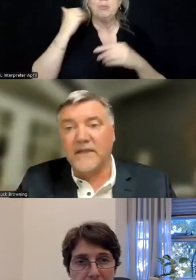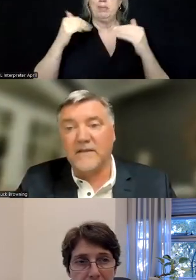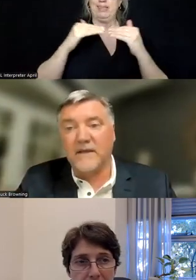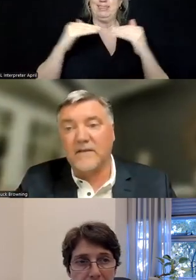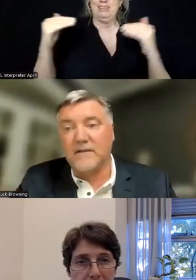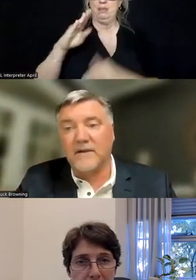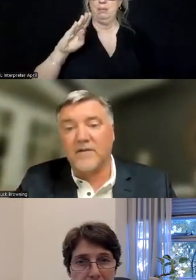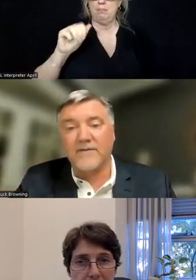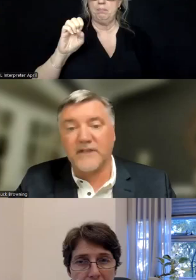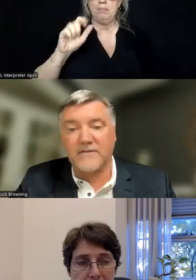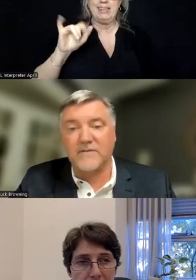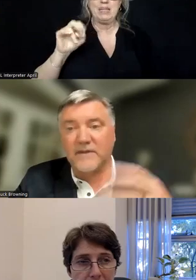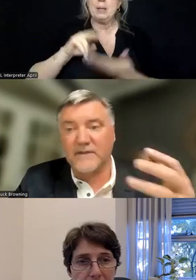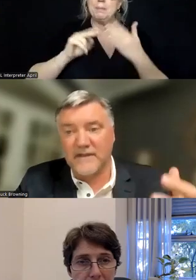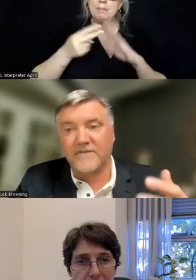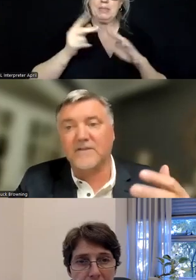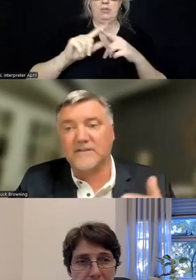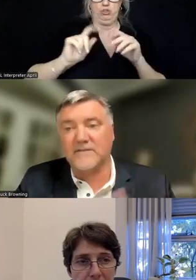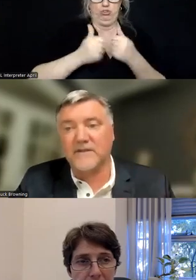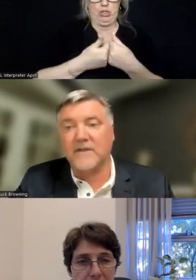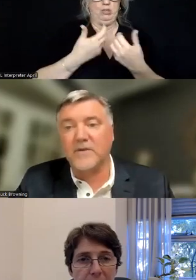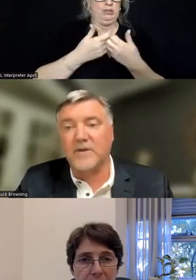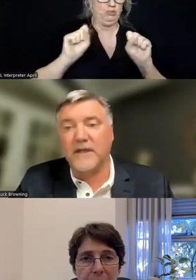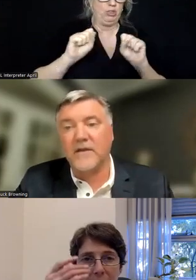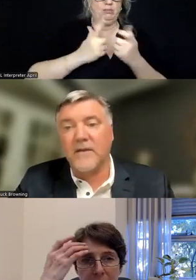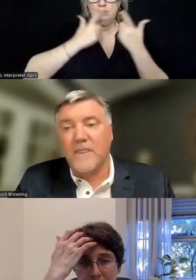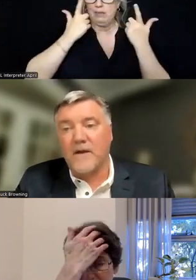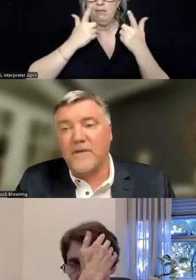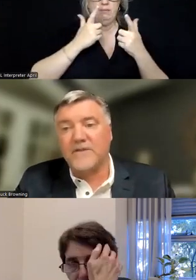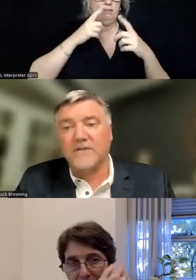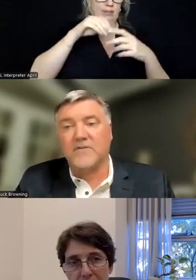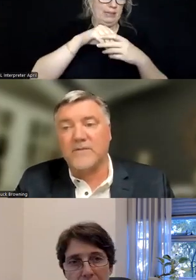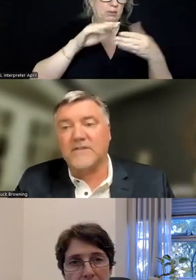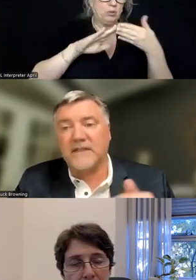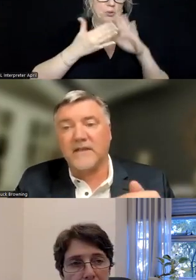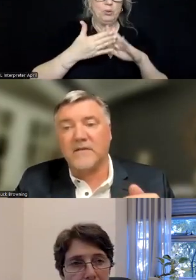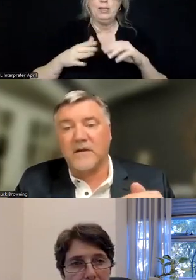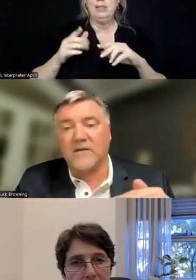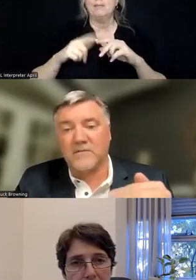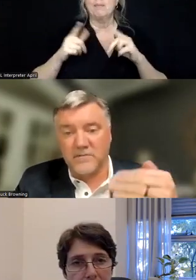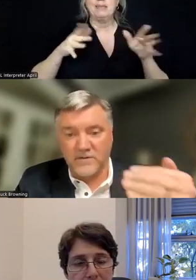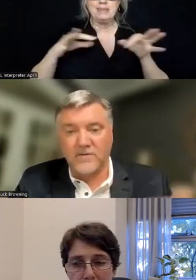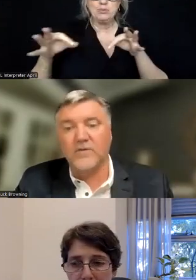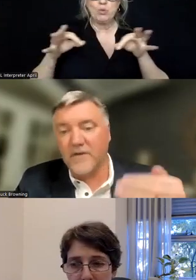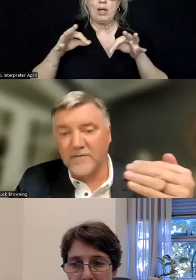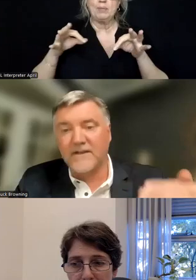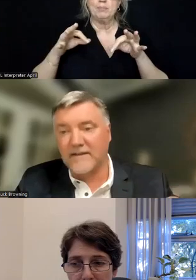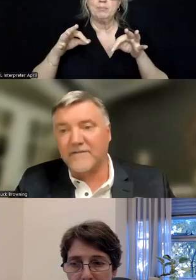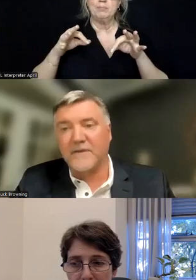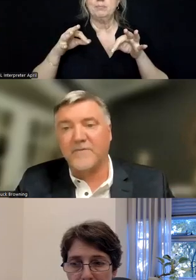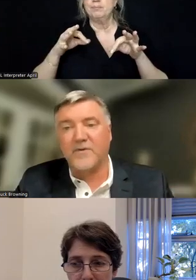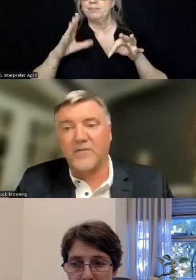meaning that they're having challenges with living safely and successfully in the community? And she described just seeing new